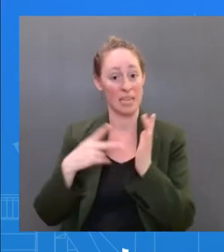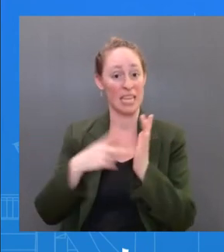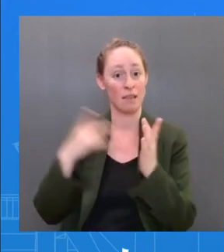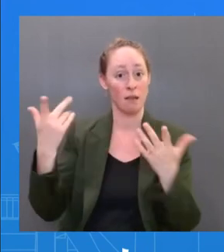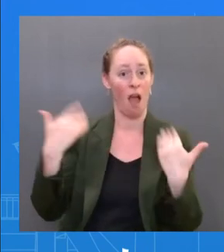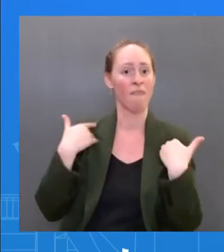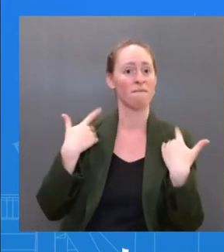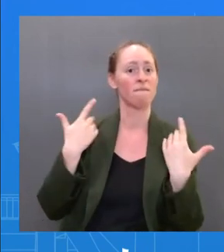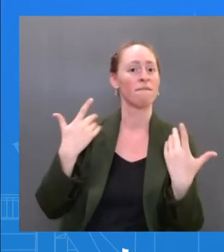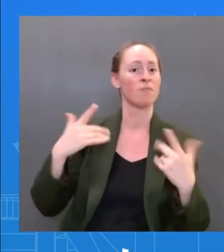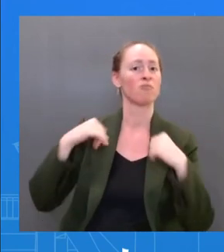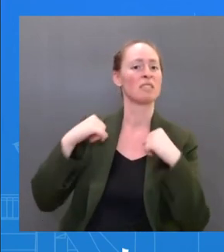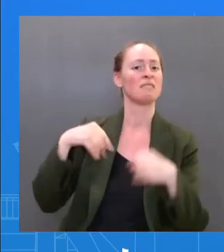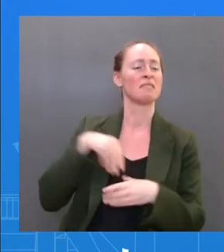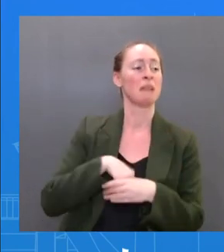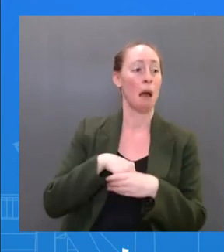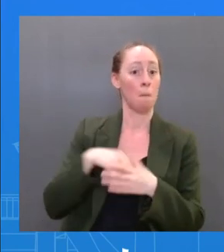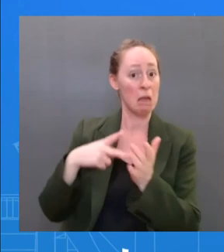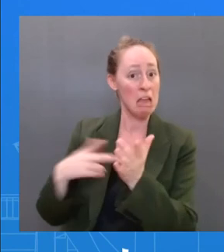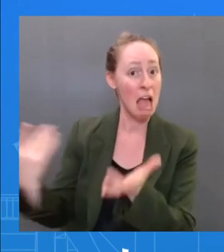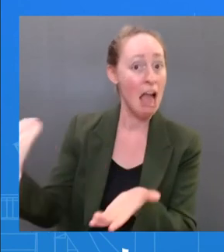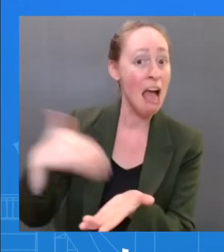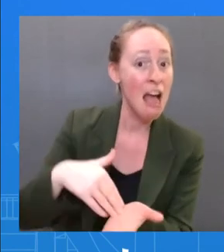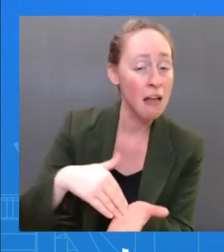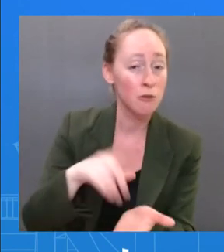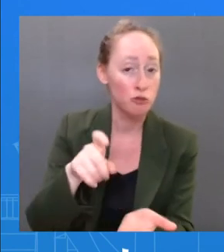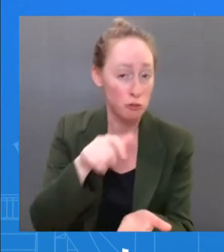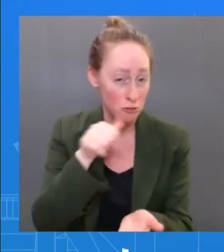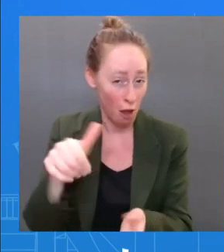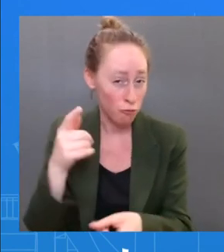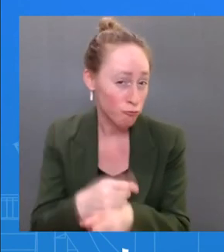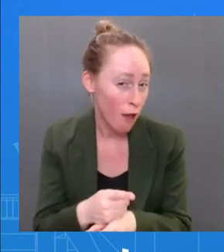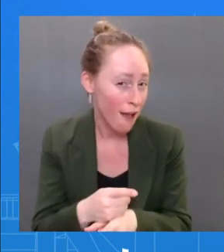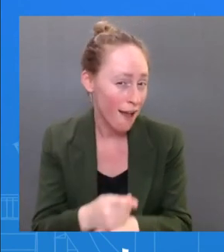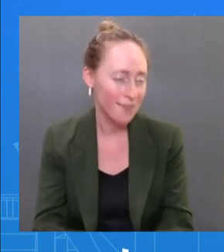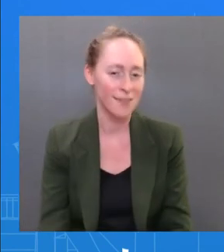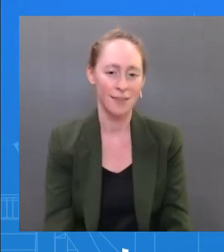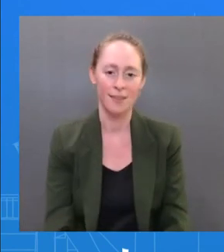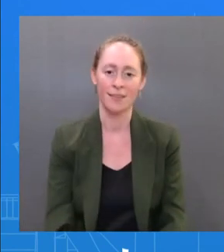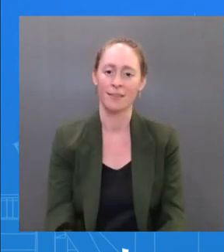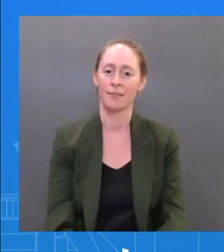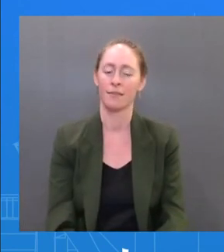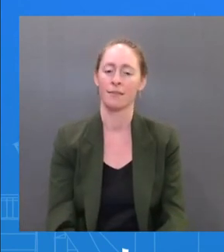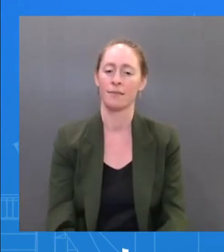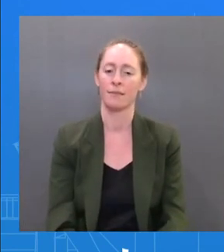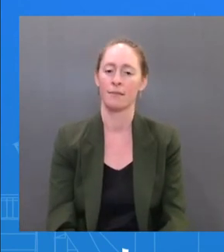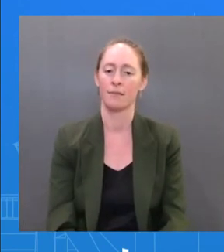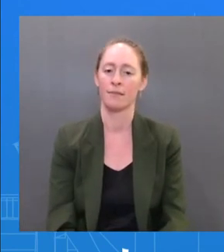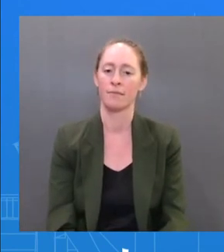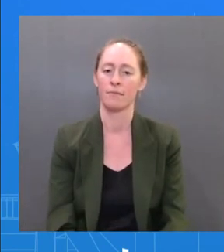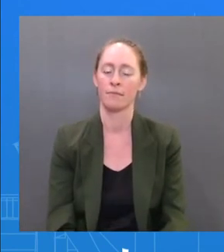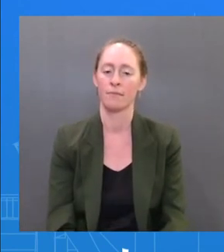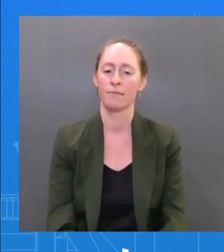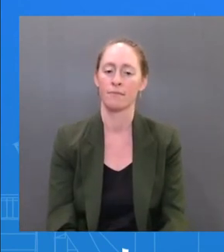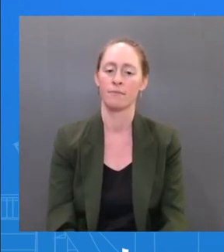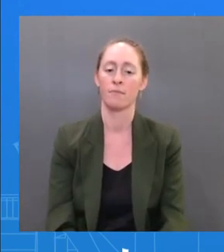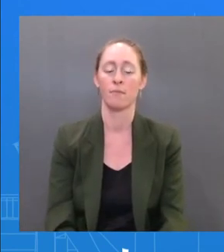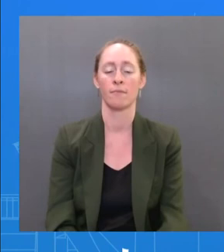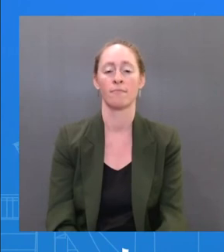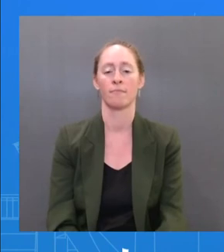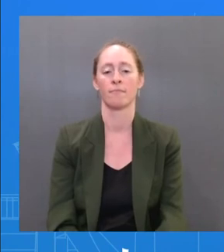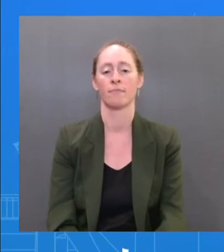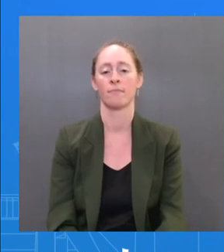versions of Omicron — BA1, let's say, from the January wave, you don't have a whole lot of protection against BA5.